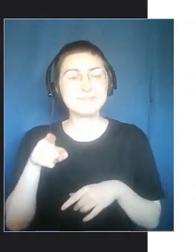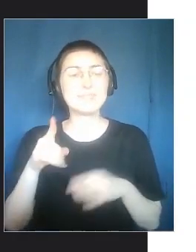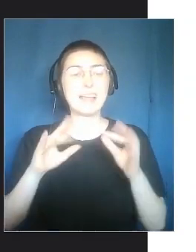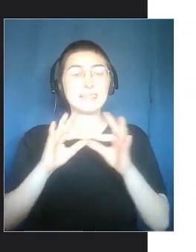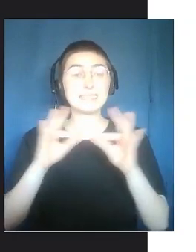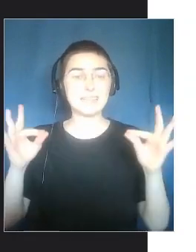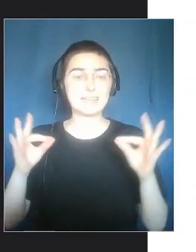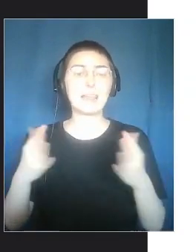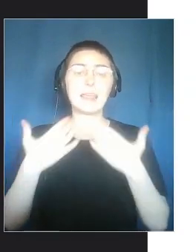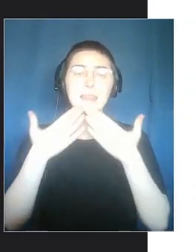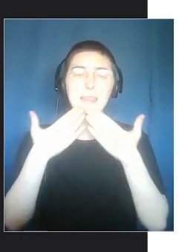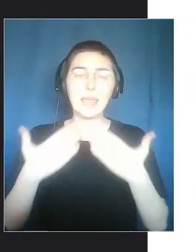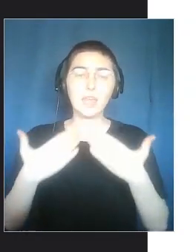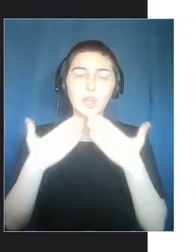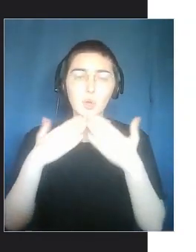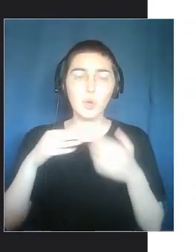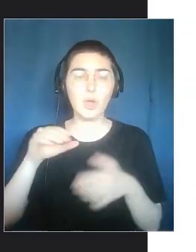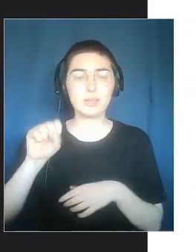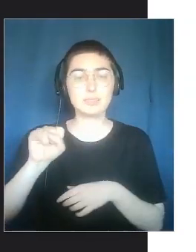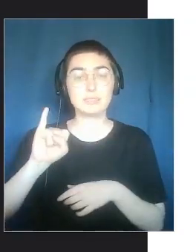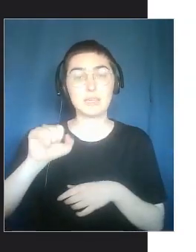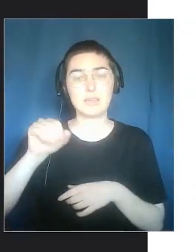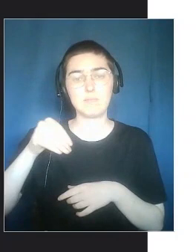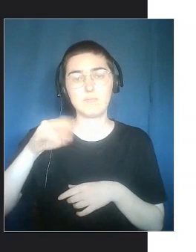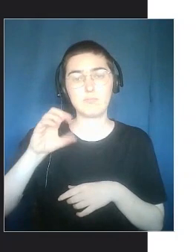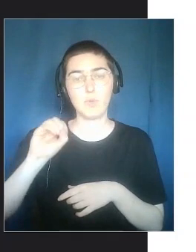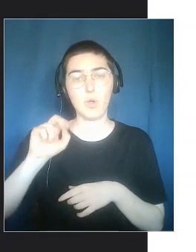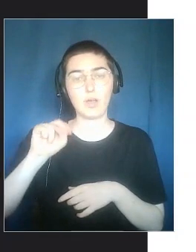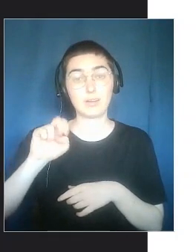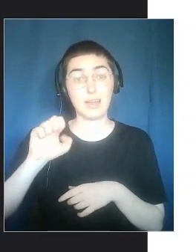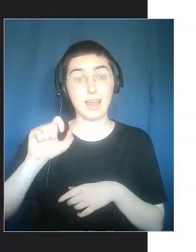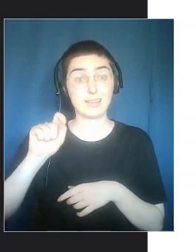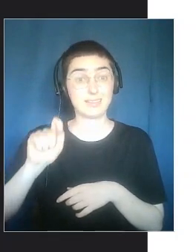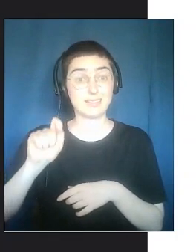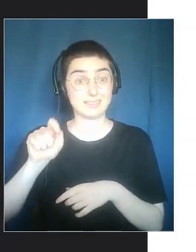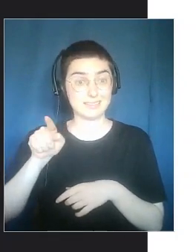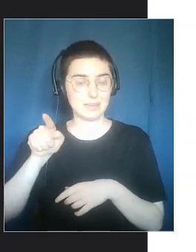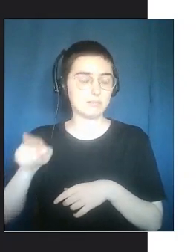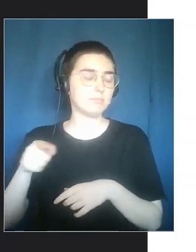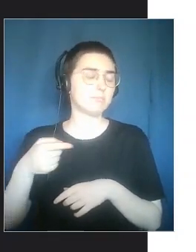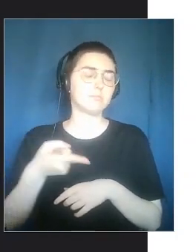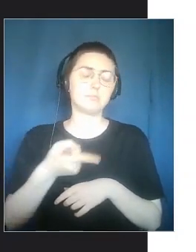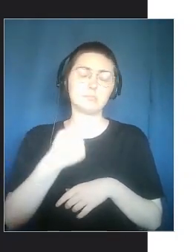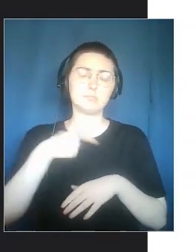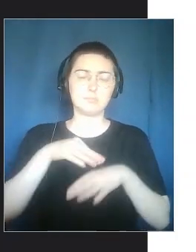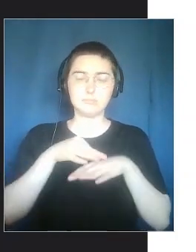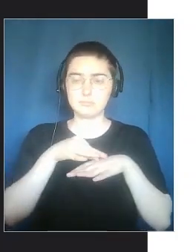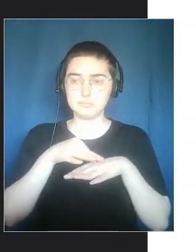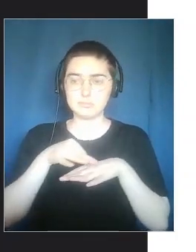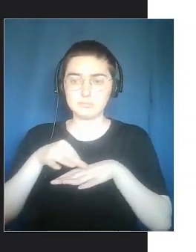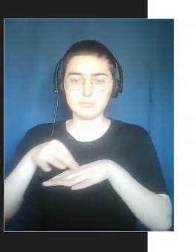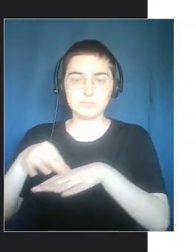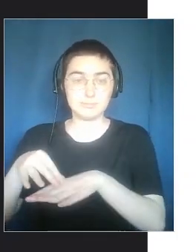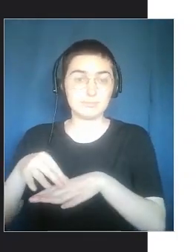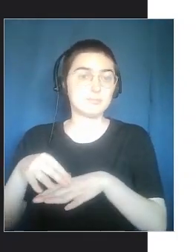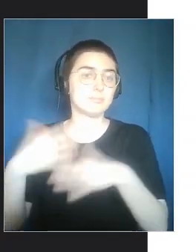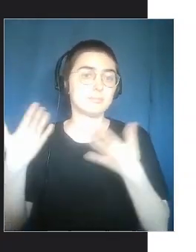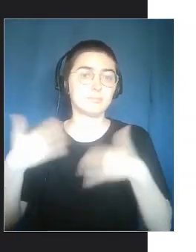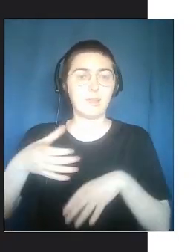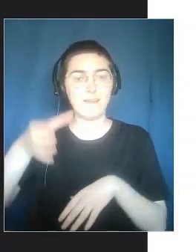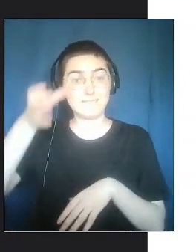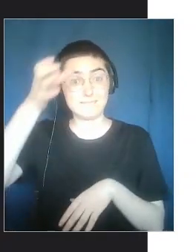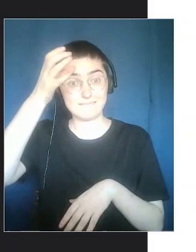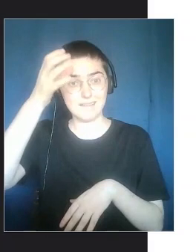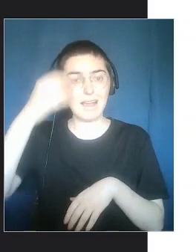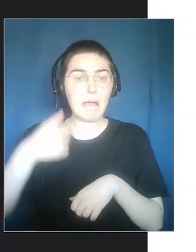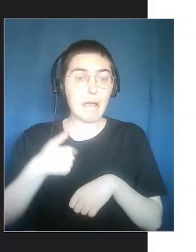is the contact person of the museum in which we did that. Simonetta accompanied us with great passion,